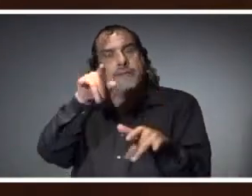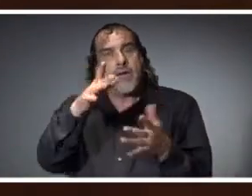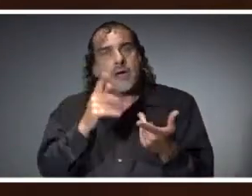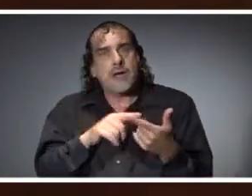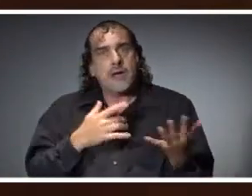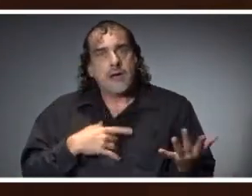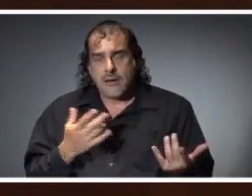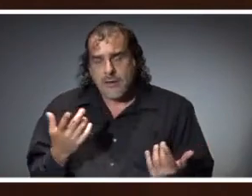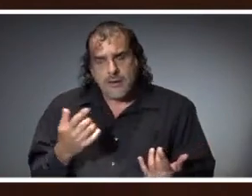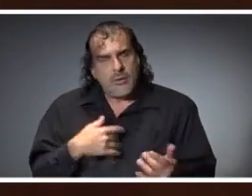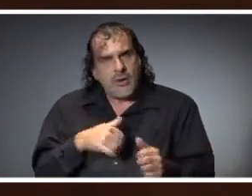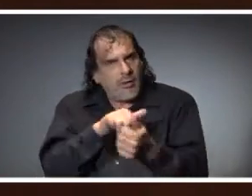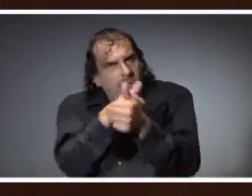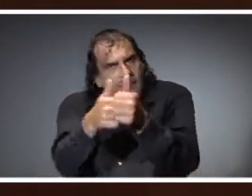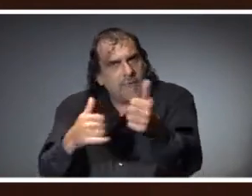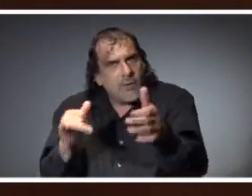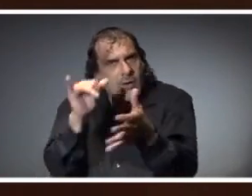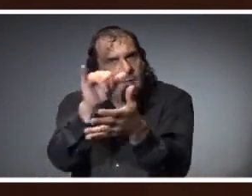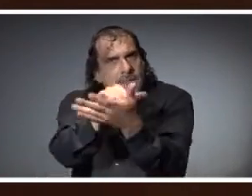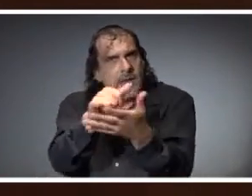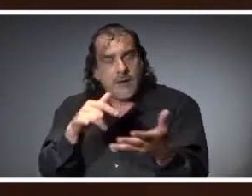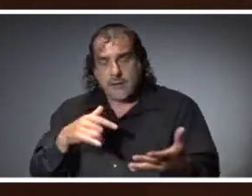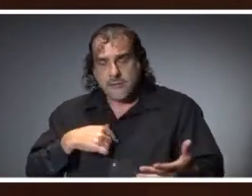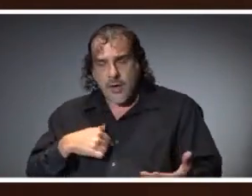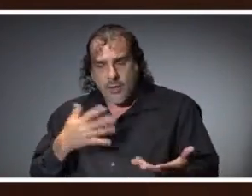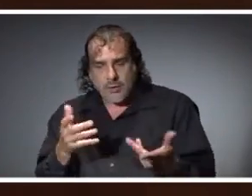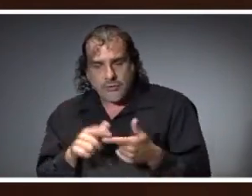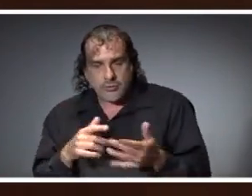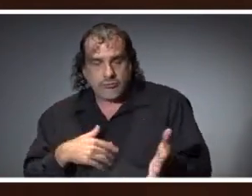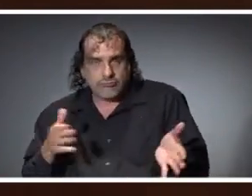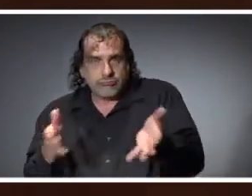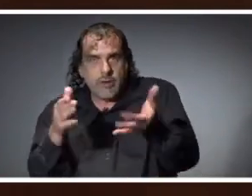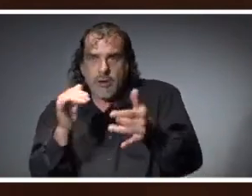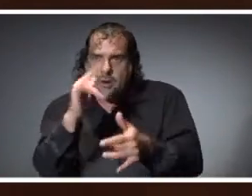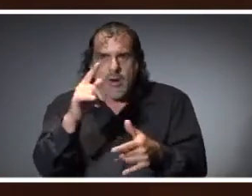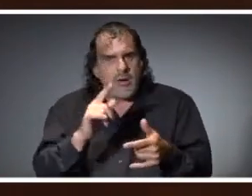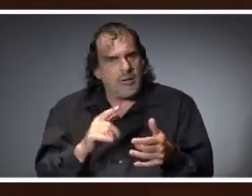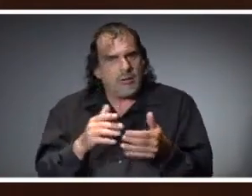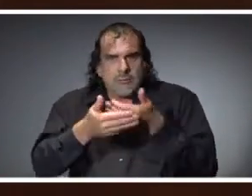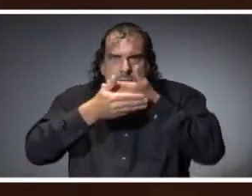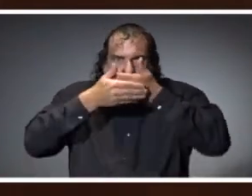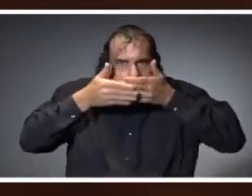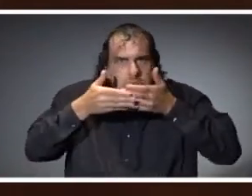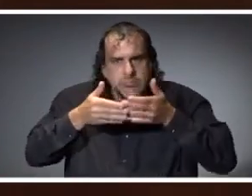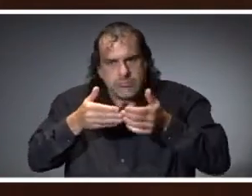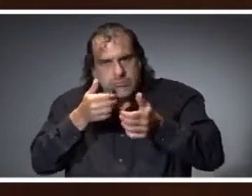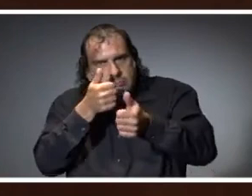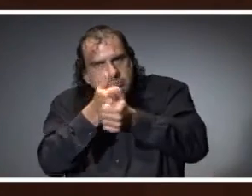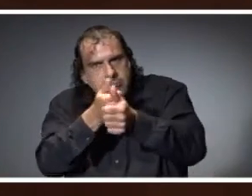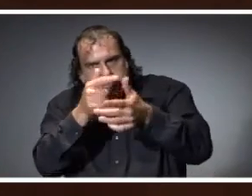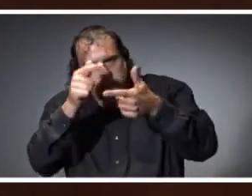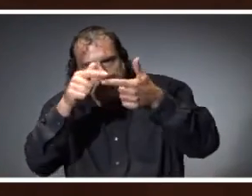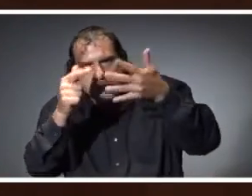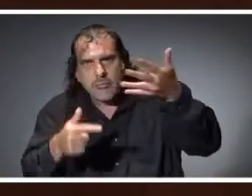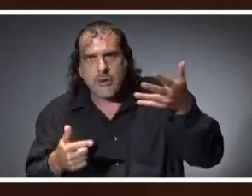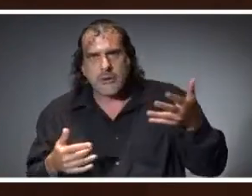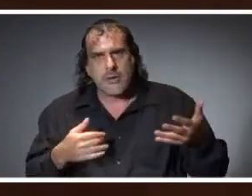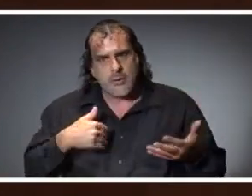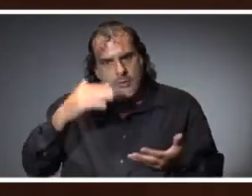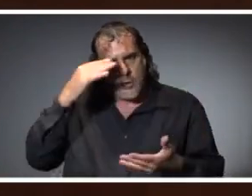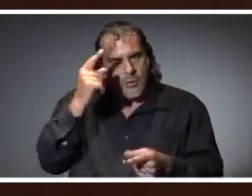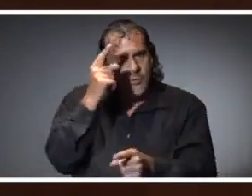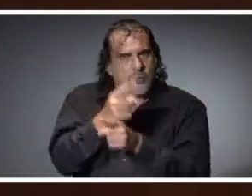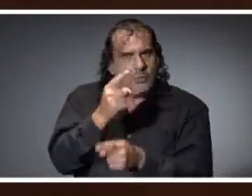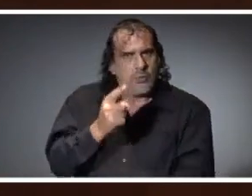avoid that. So I would encourage everybody just to keep moving forward with doing those activities that we know to do.